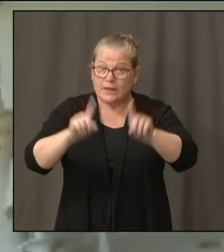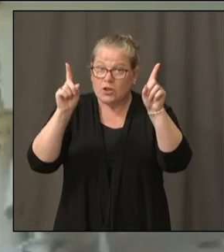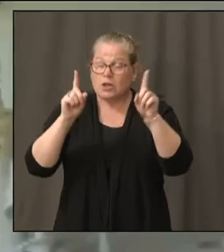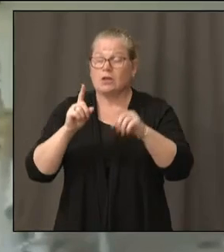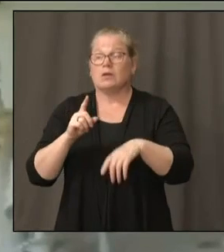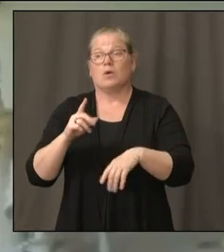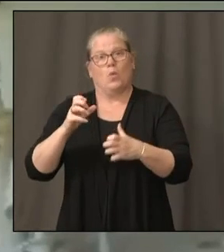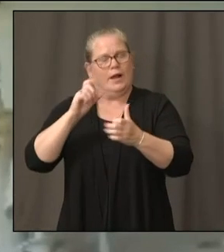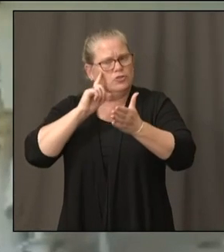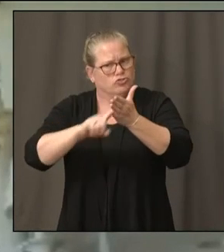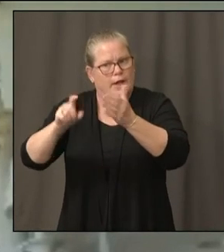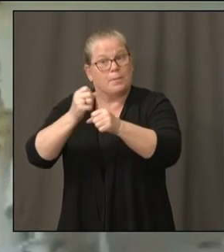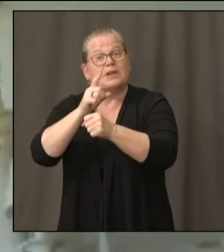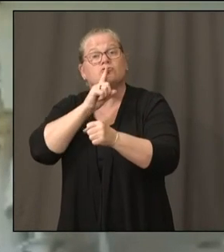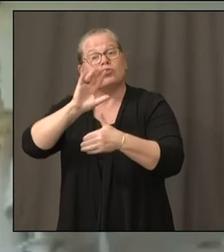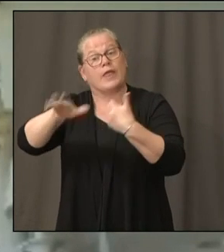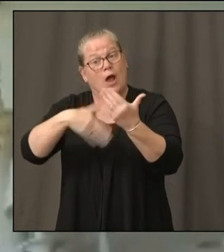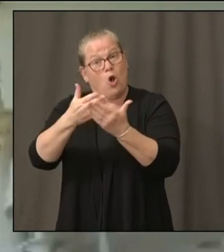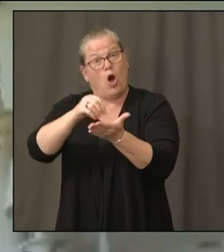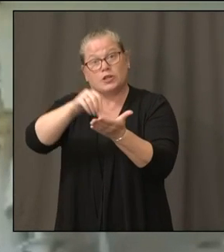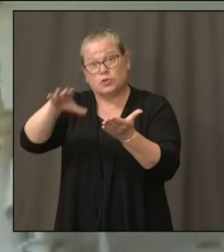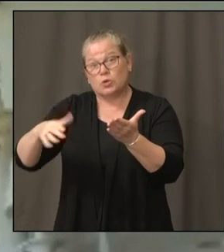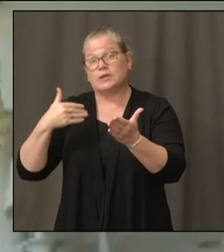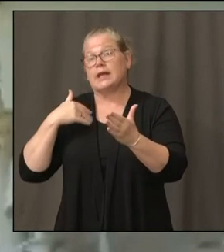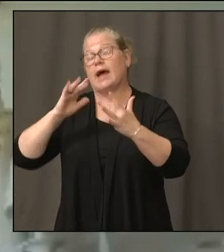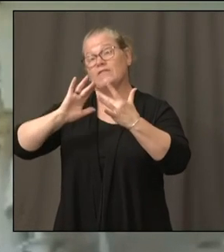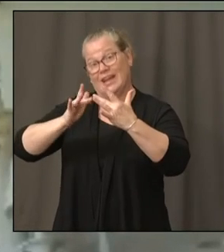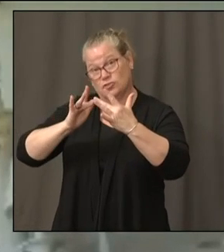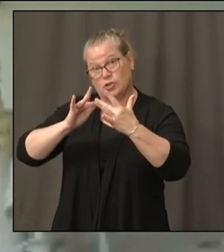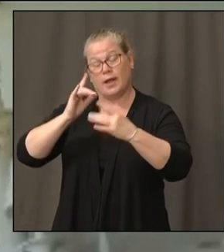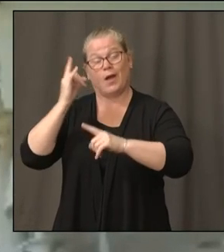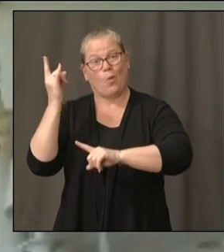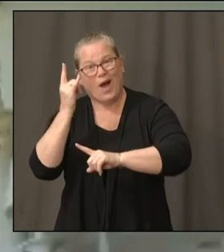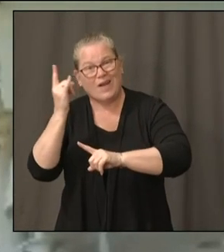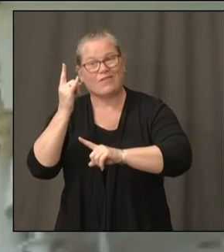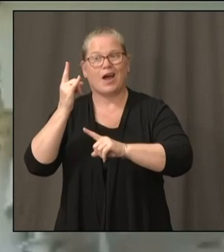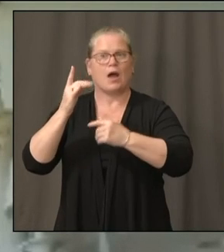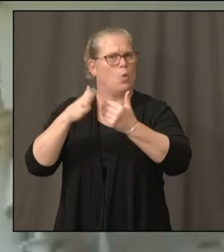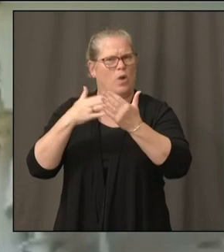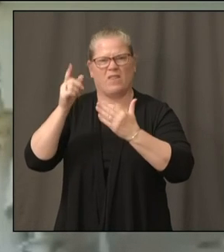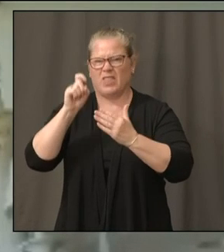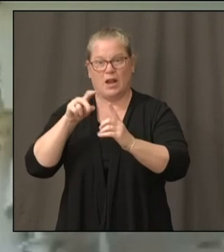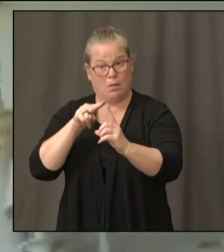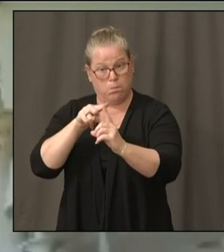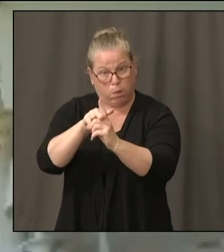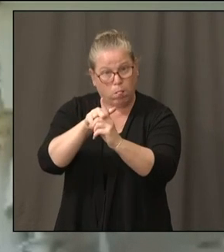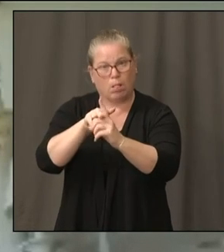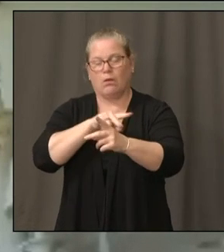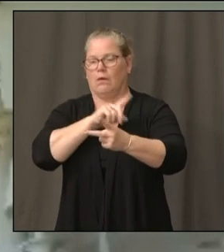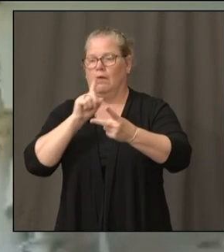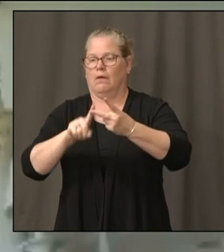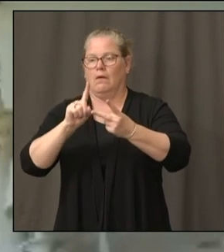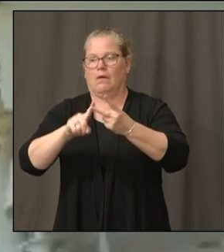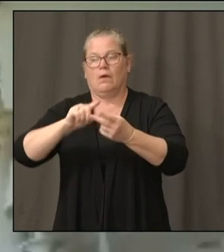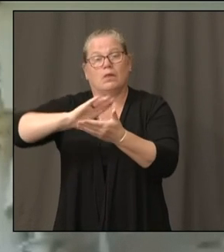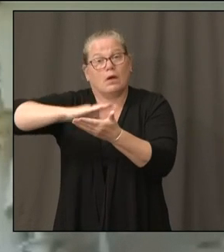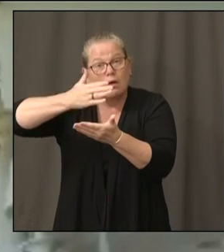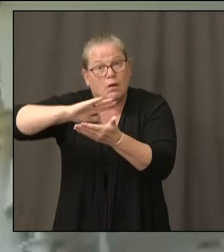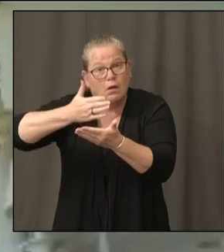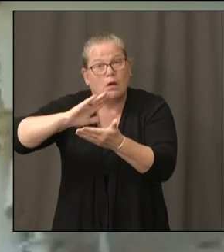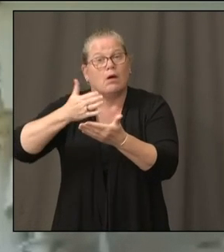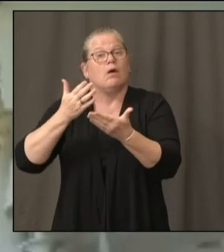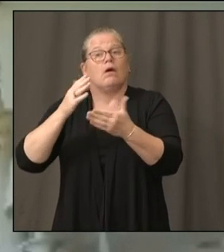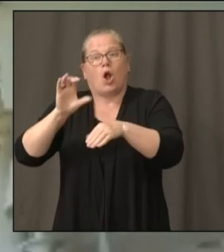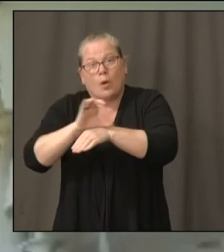to be sure that they have the hardware they need. And we want to be sure that we have excellent content and strategies for